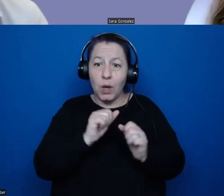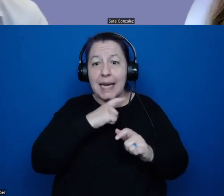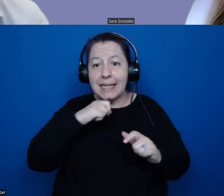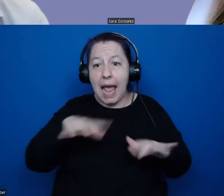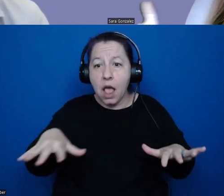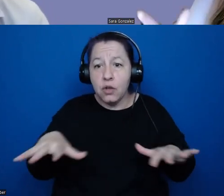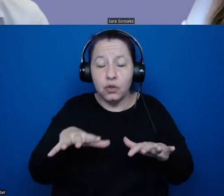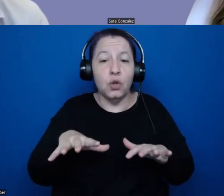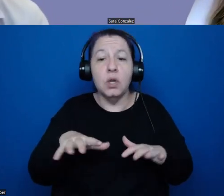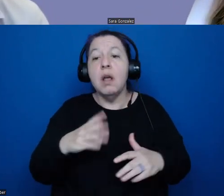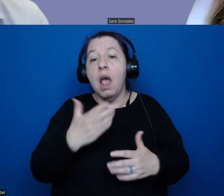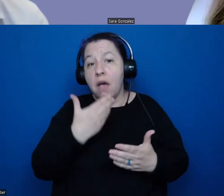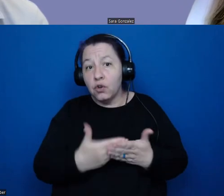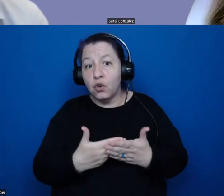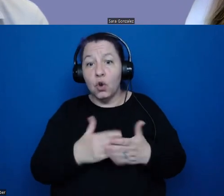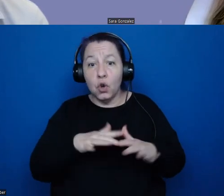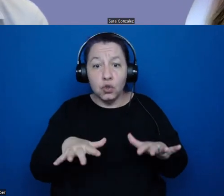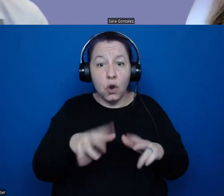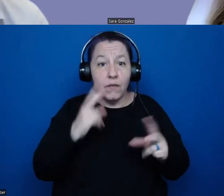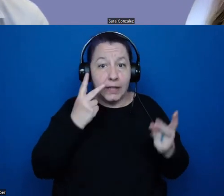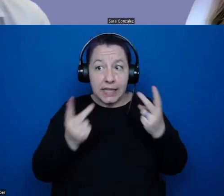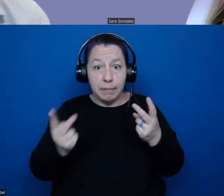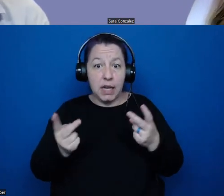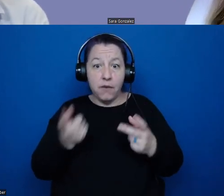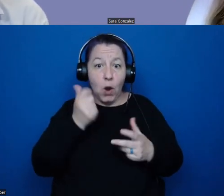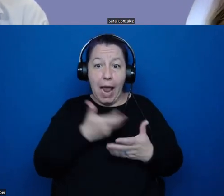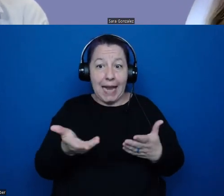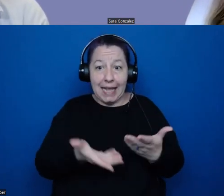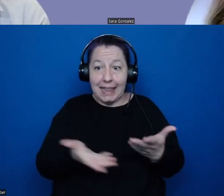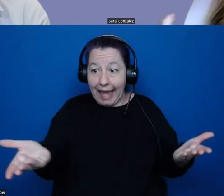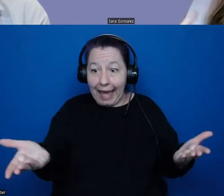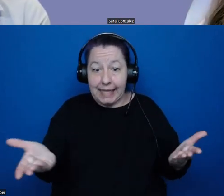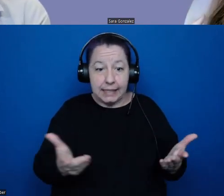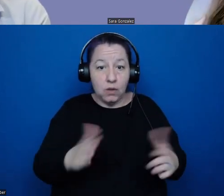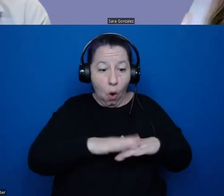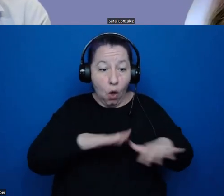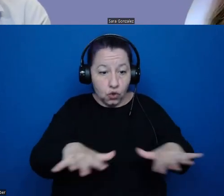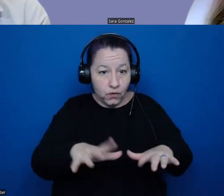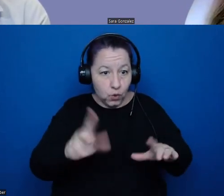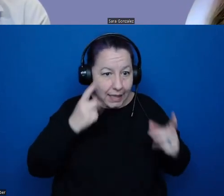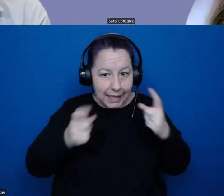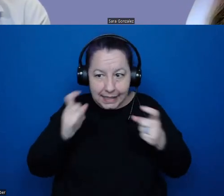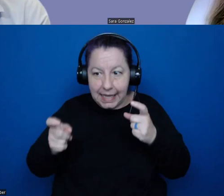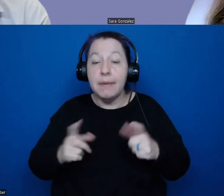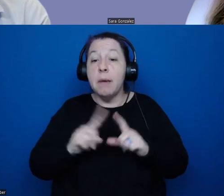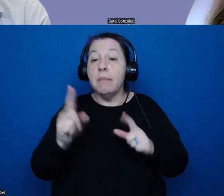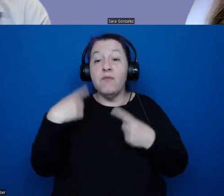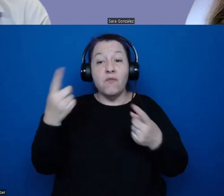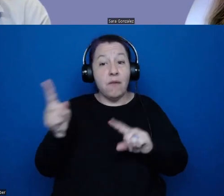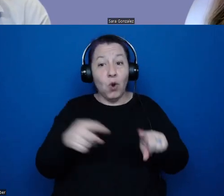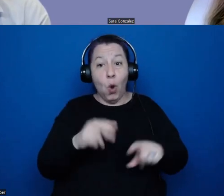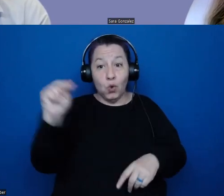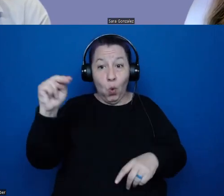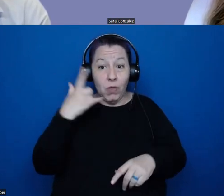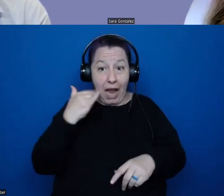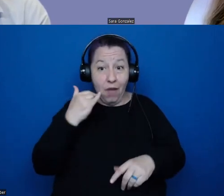you have very good surface visibility for any belongings that are on the surface. If you've ever been to northern California and the